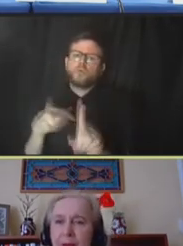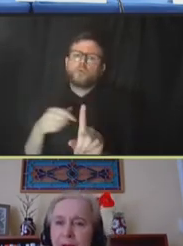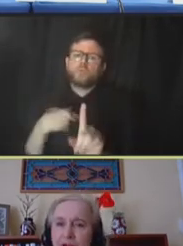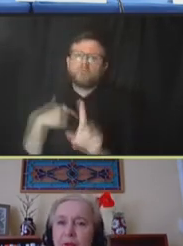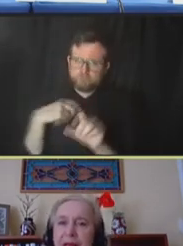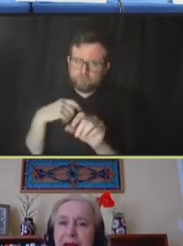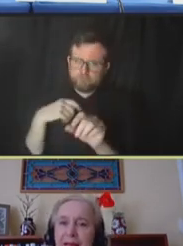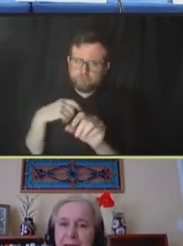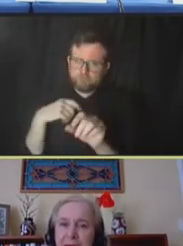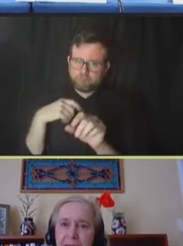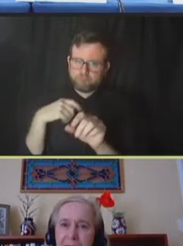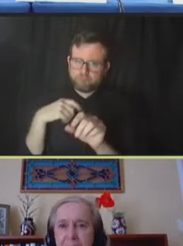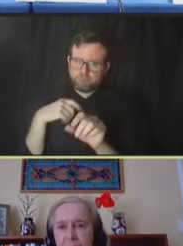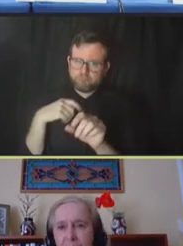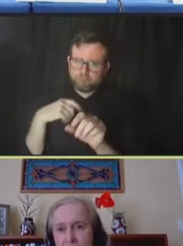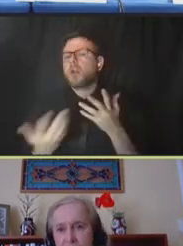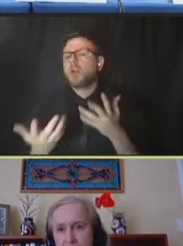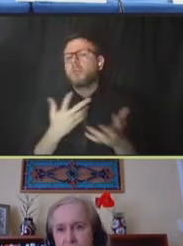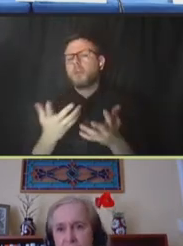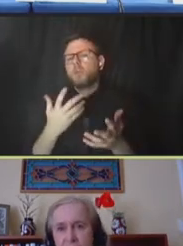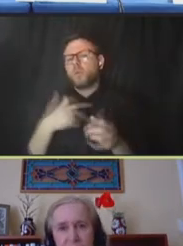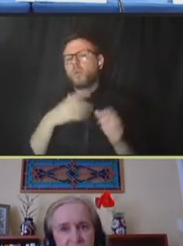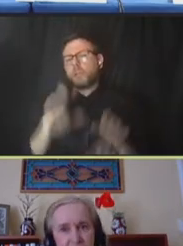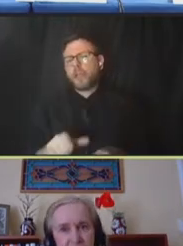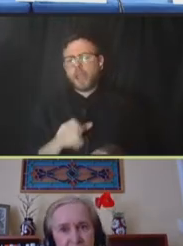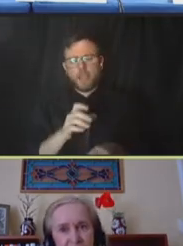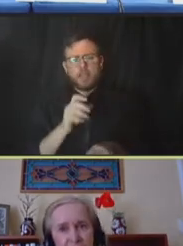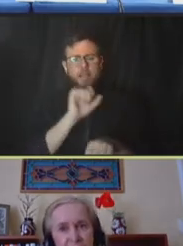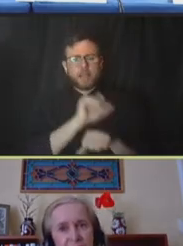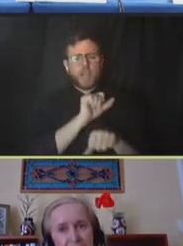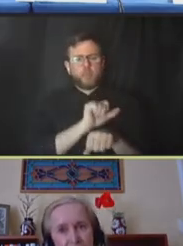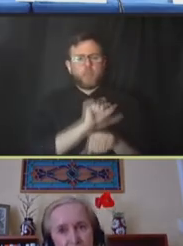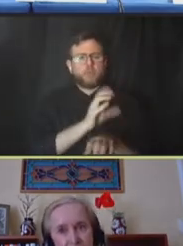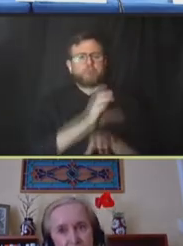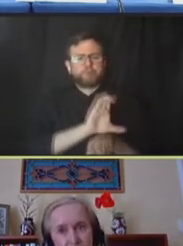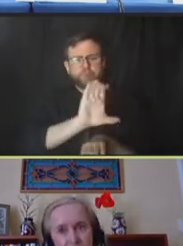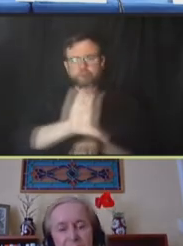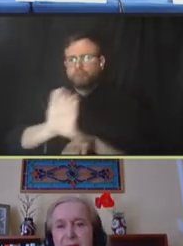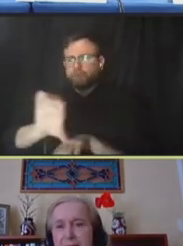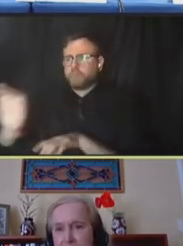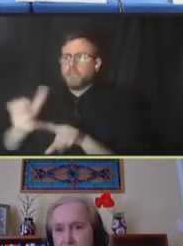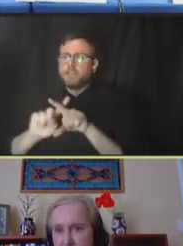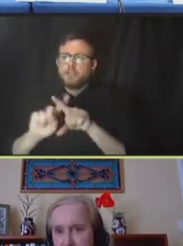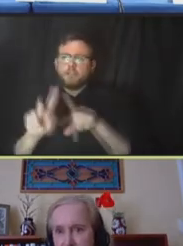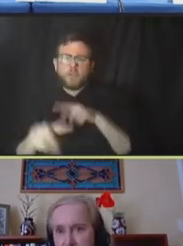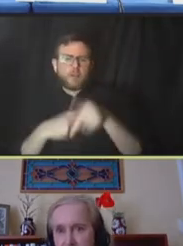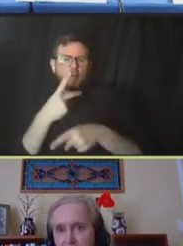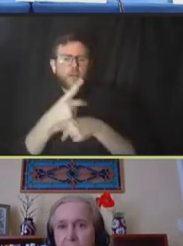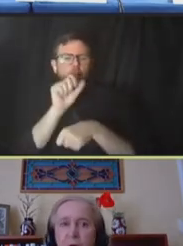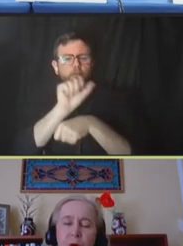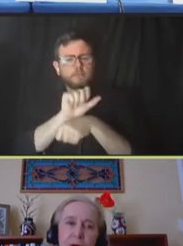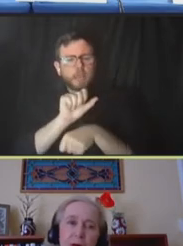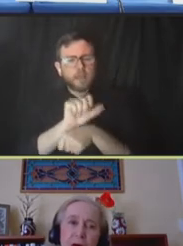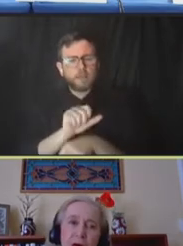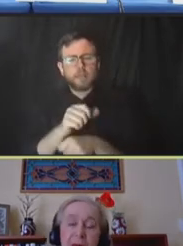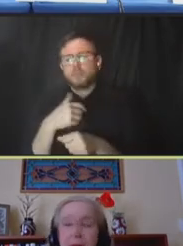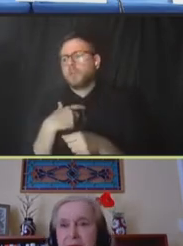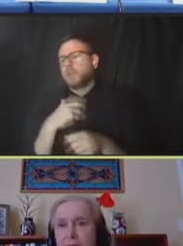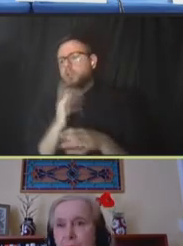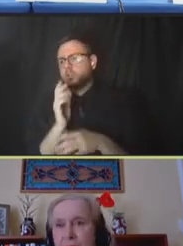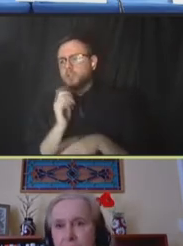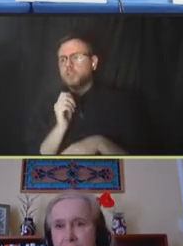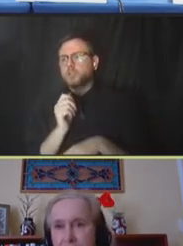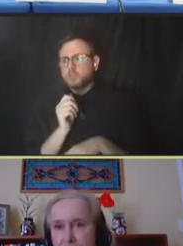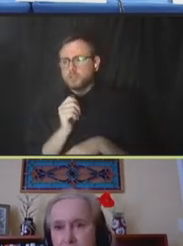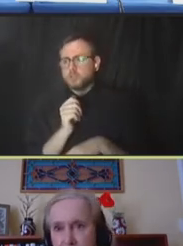be able to reallocate labor resources to different kinds of tasks with some training or maybe